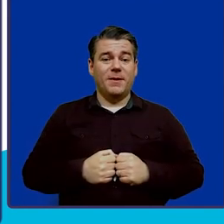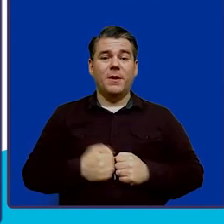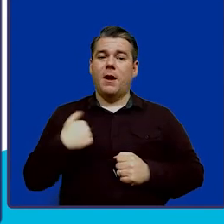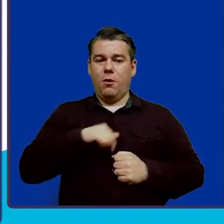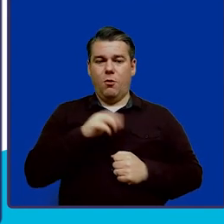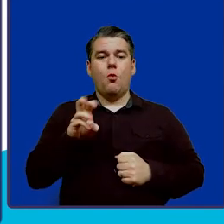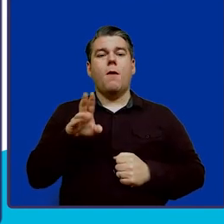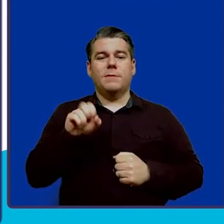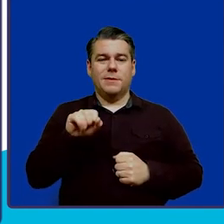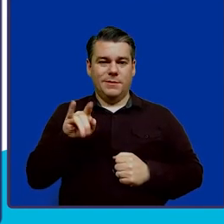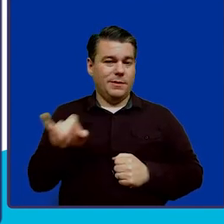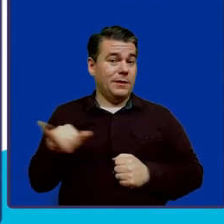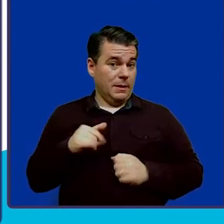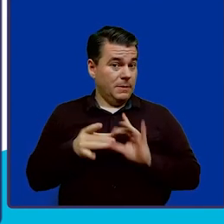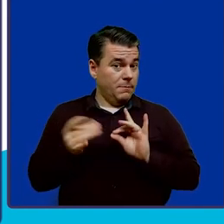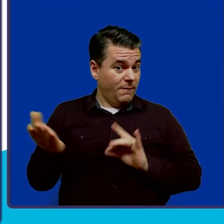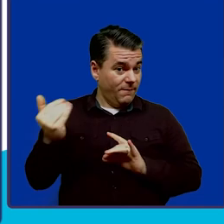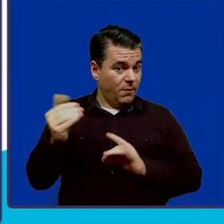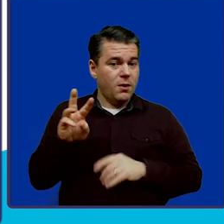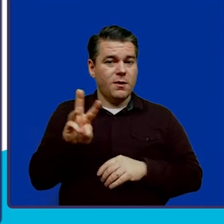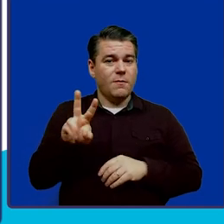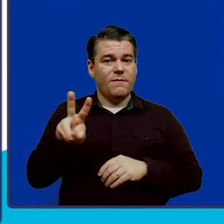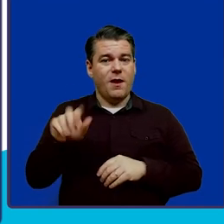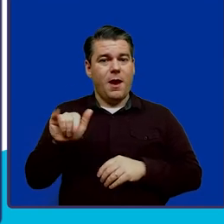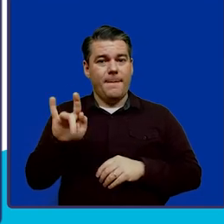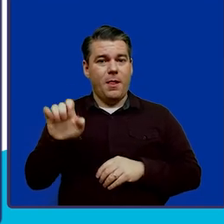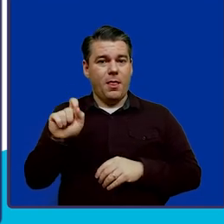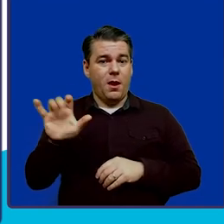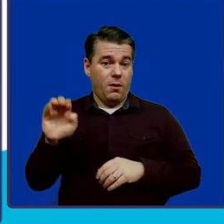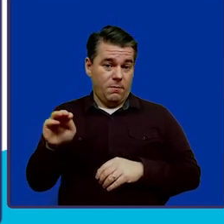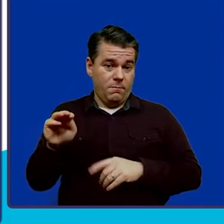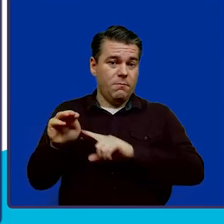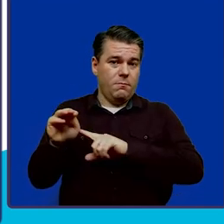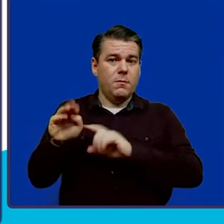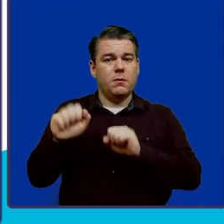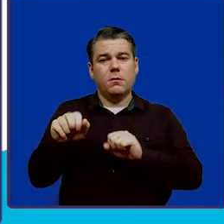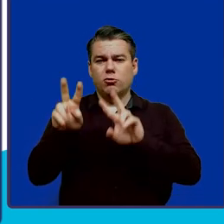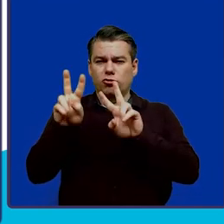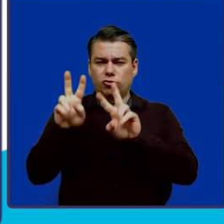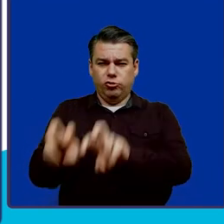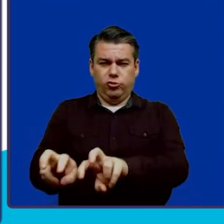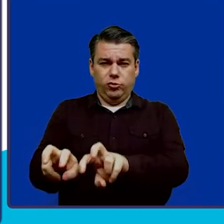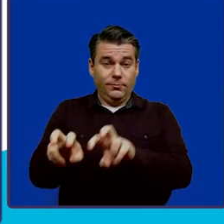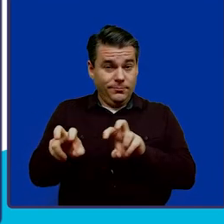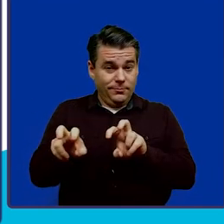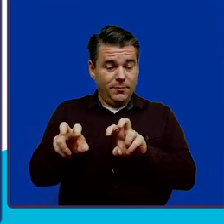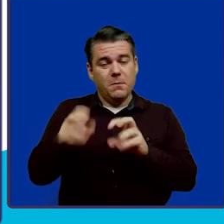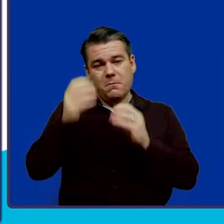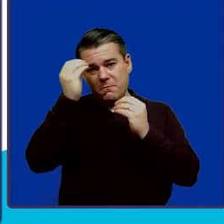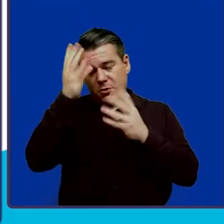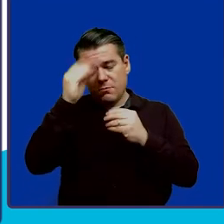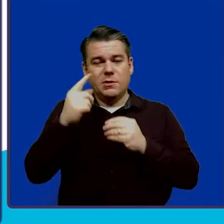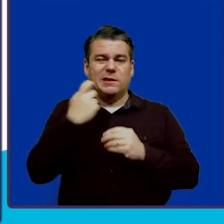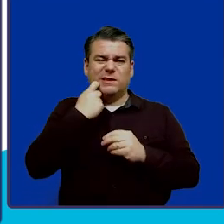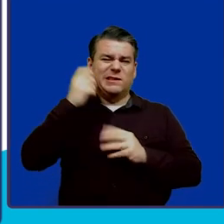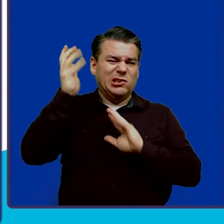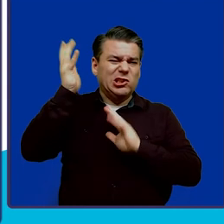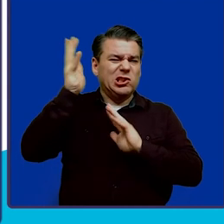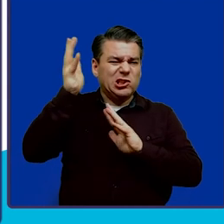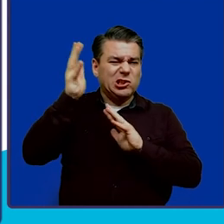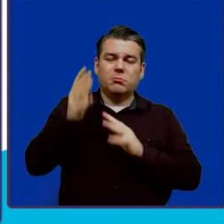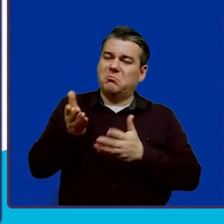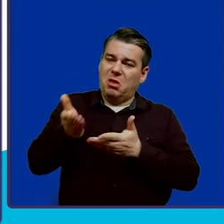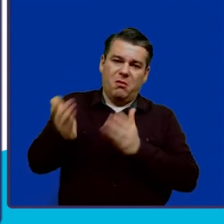website, as mentioned before, wbable.com, is where you can go to take a deeper dive into the information that shared with you today.